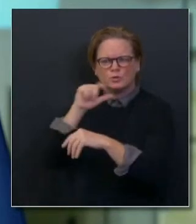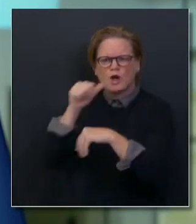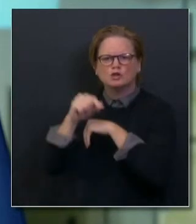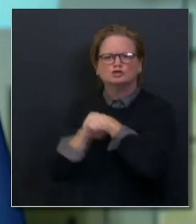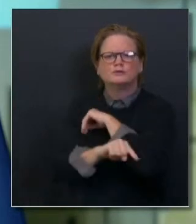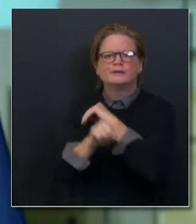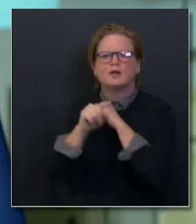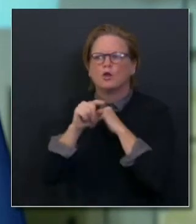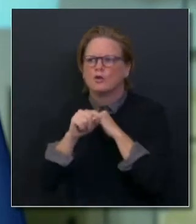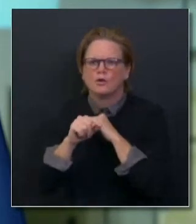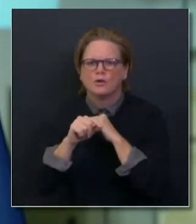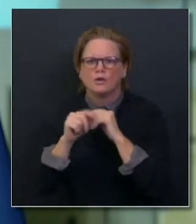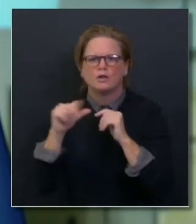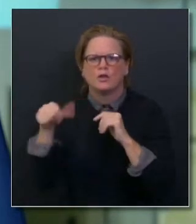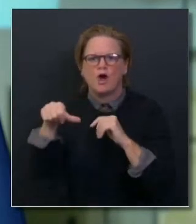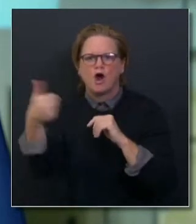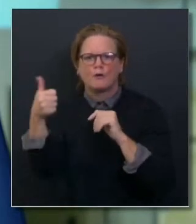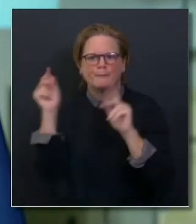accountability.